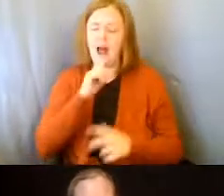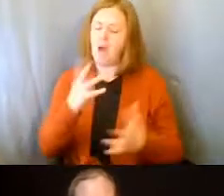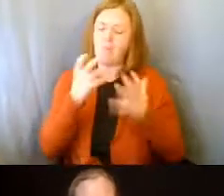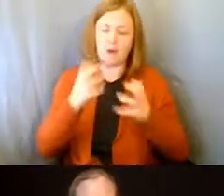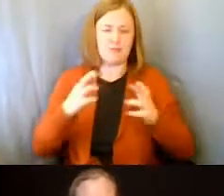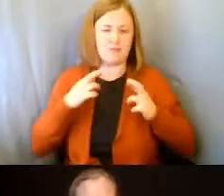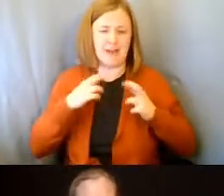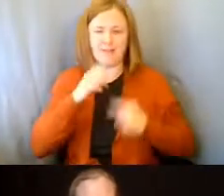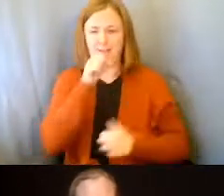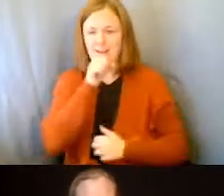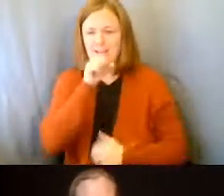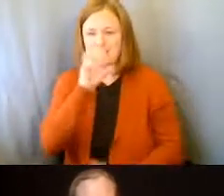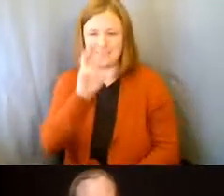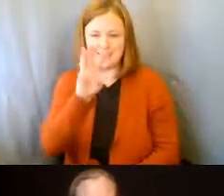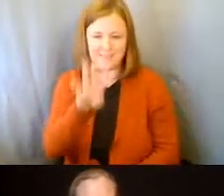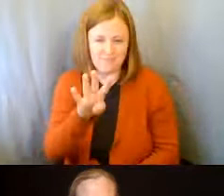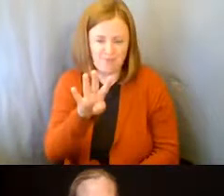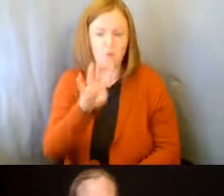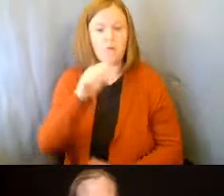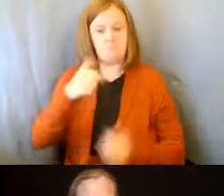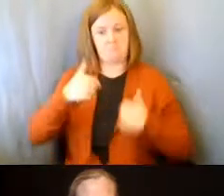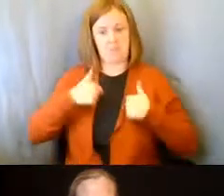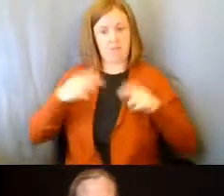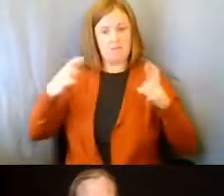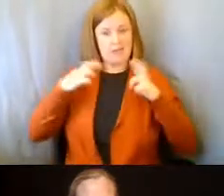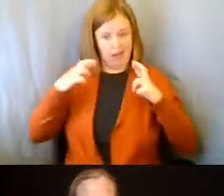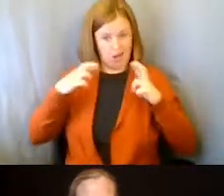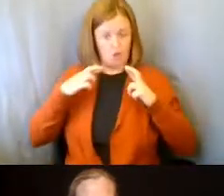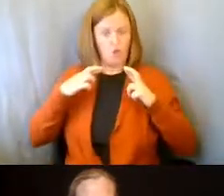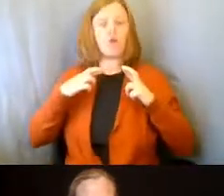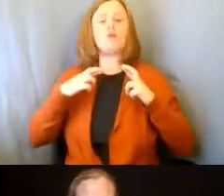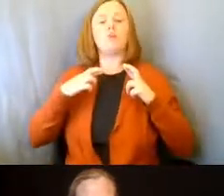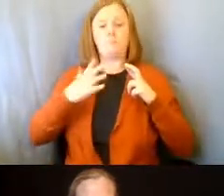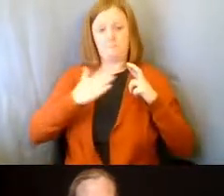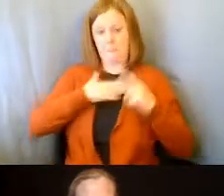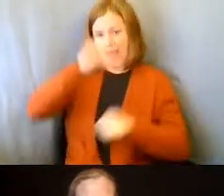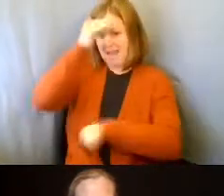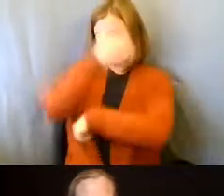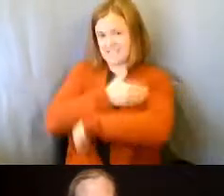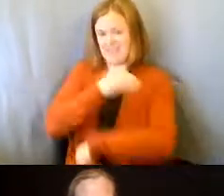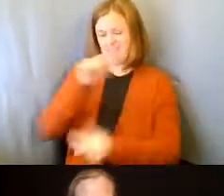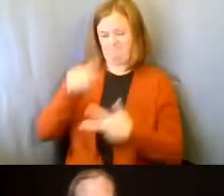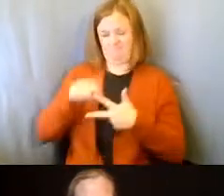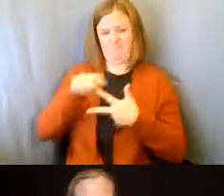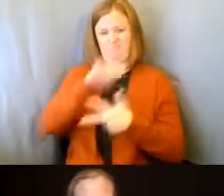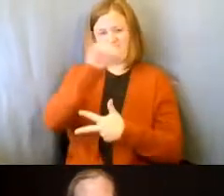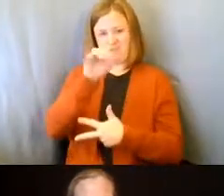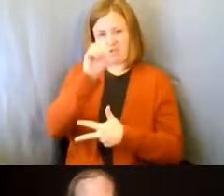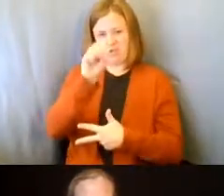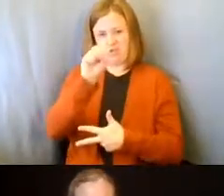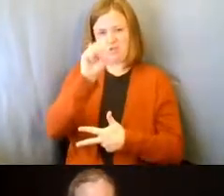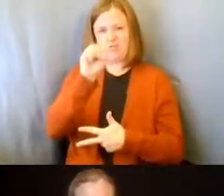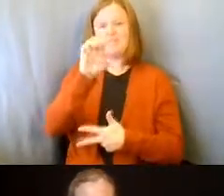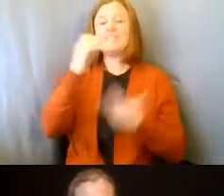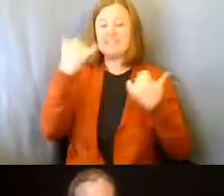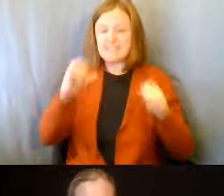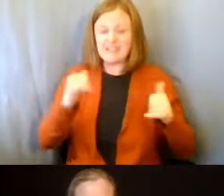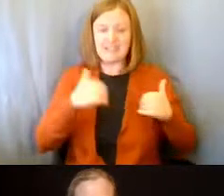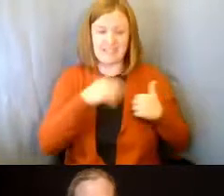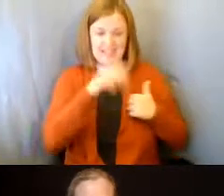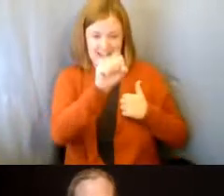retire at age 64. When I retire, because my son, Jesse, is still receiving SSI,